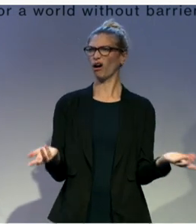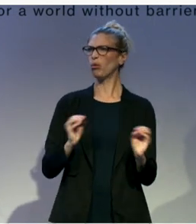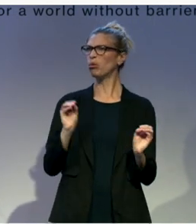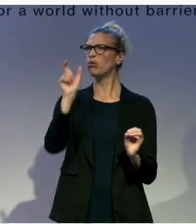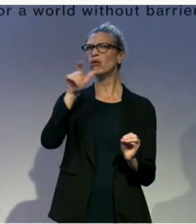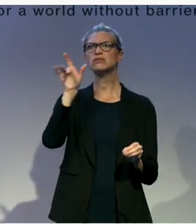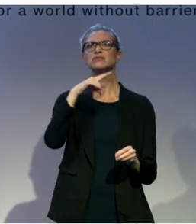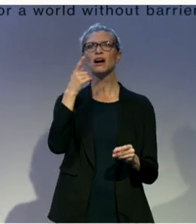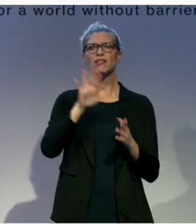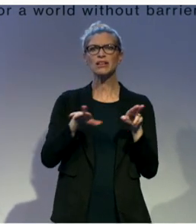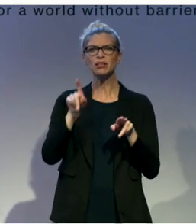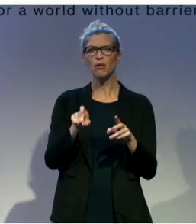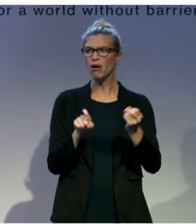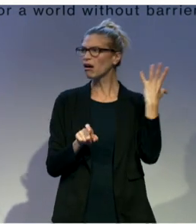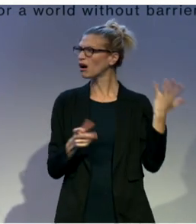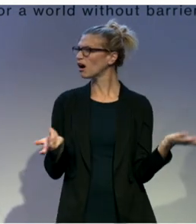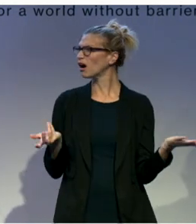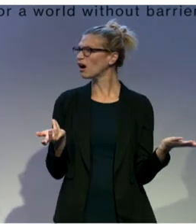there are. Huh?